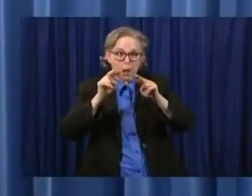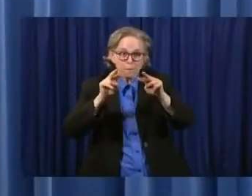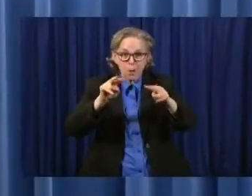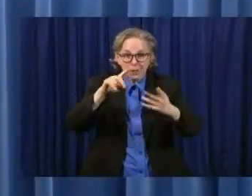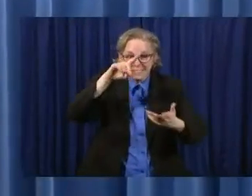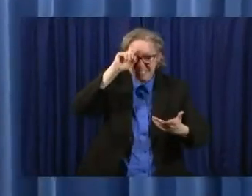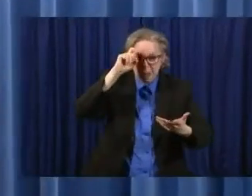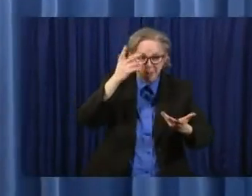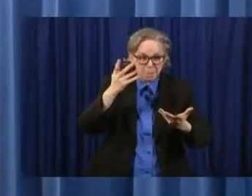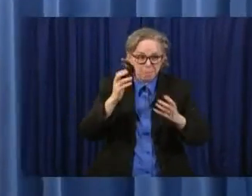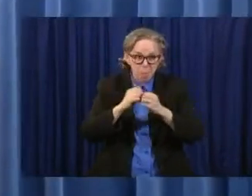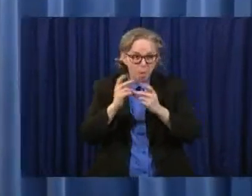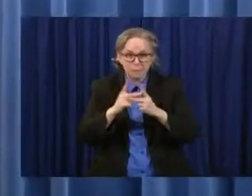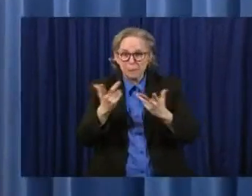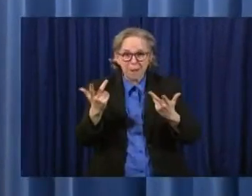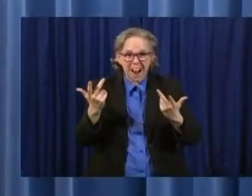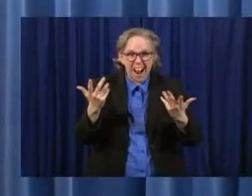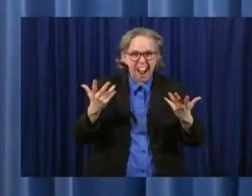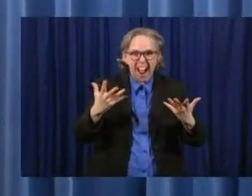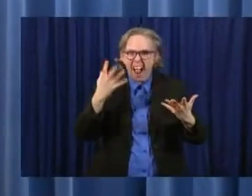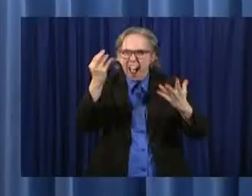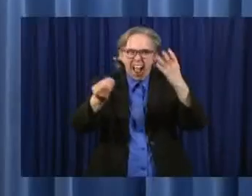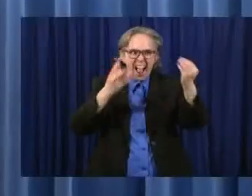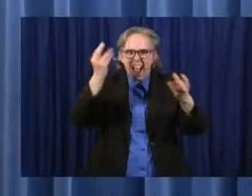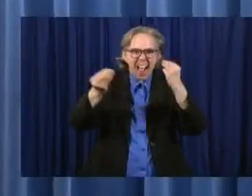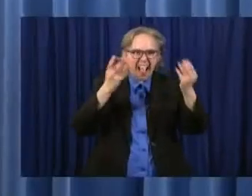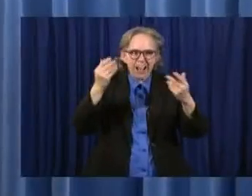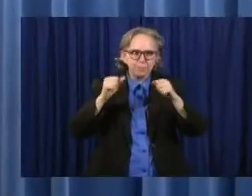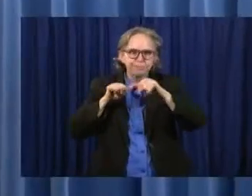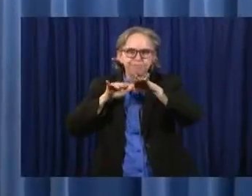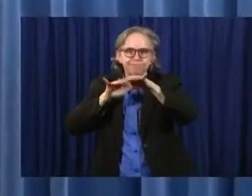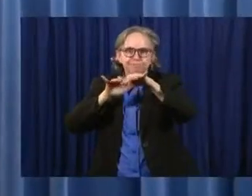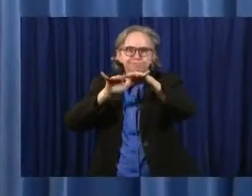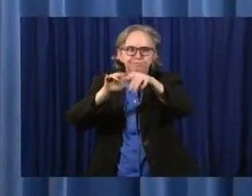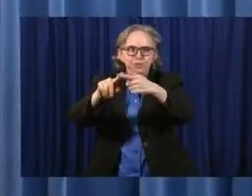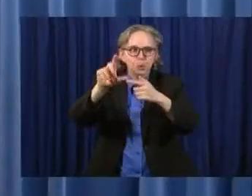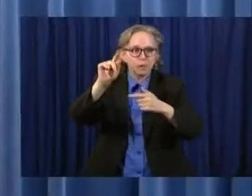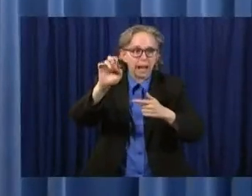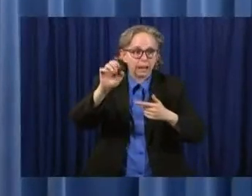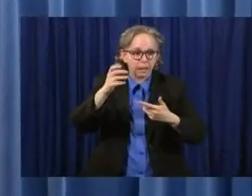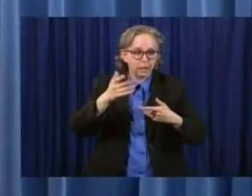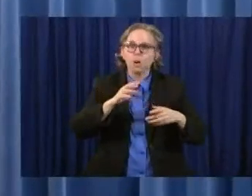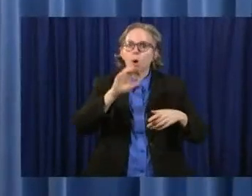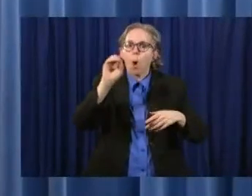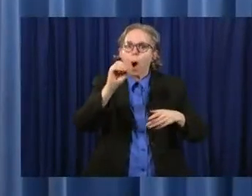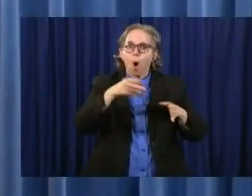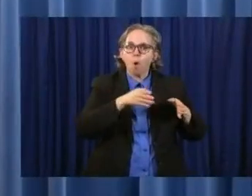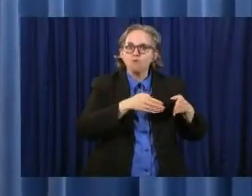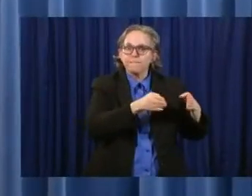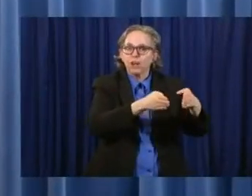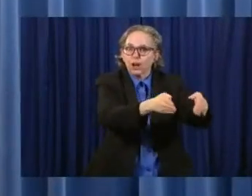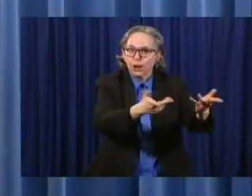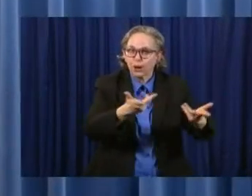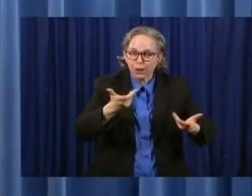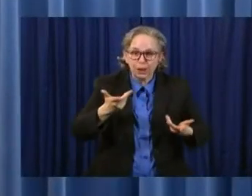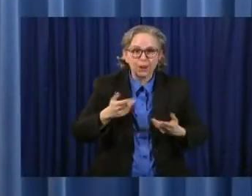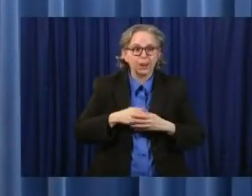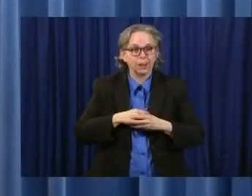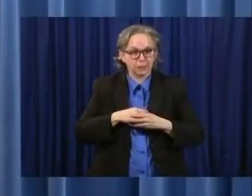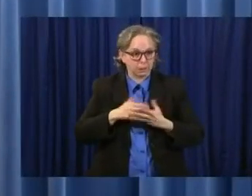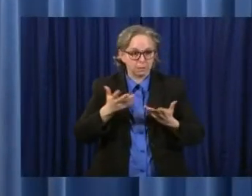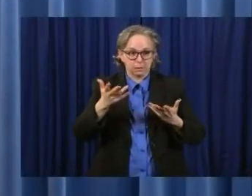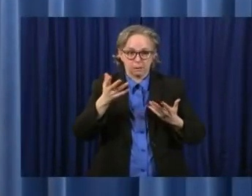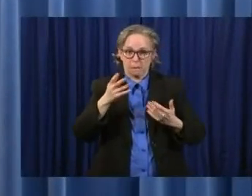along Lake Erie and along the Ohio River and other places. I mean, I think what you, from a health point of view, what you just worry about is the